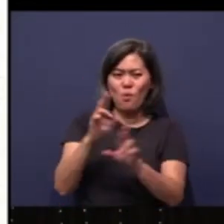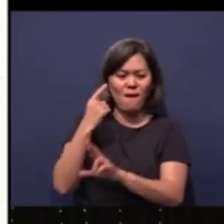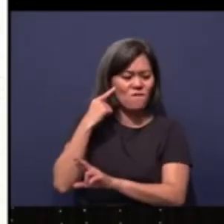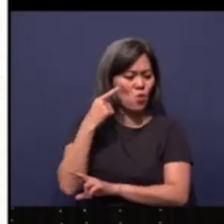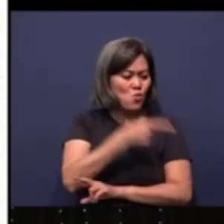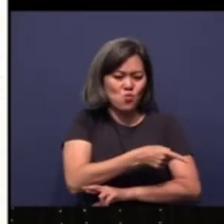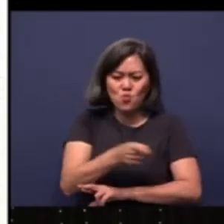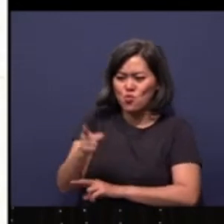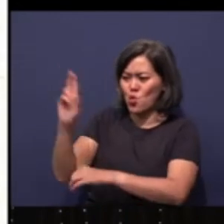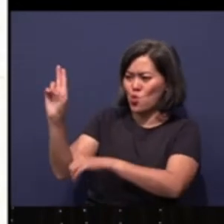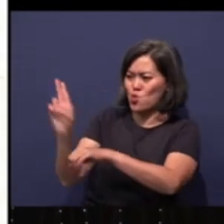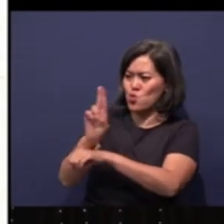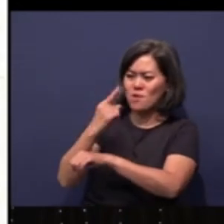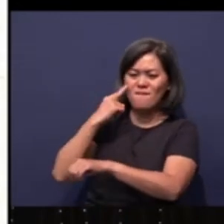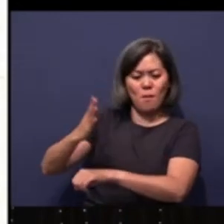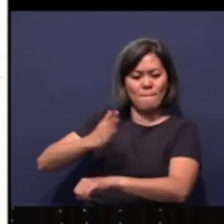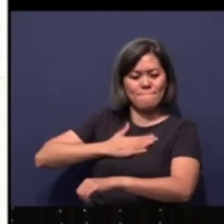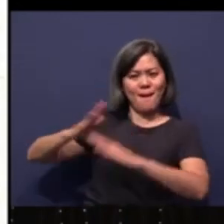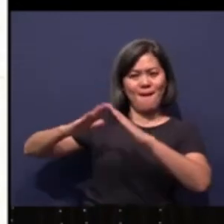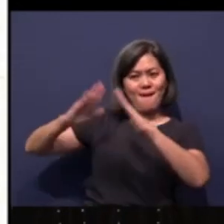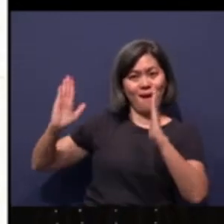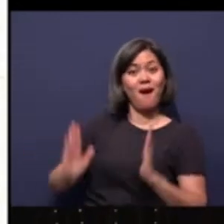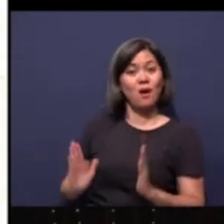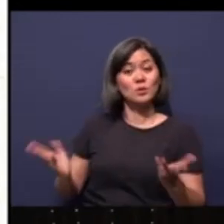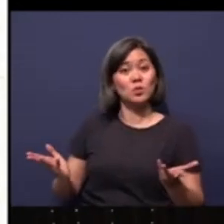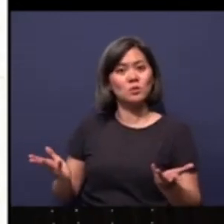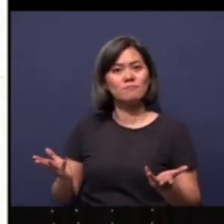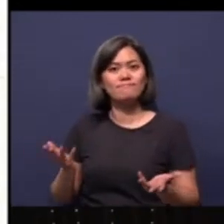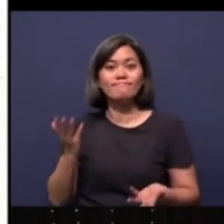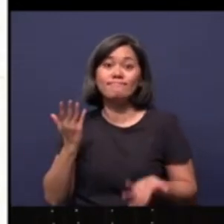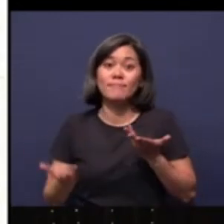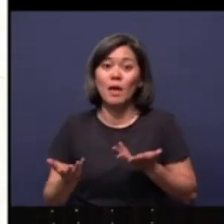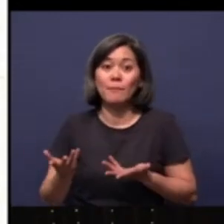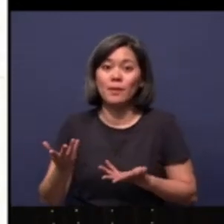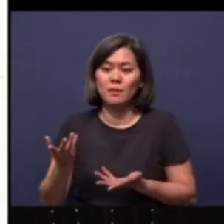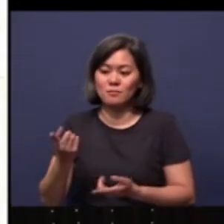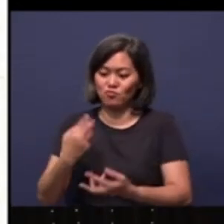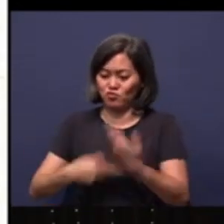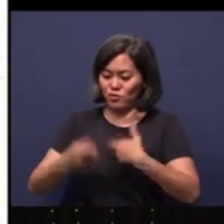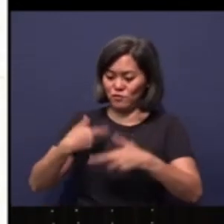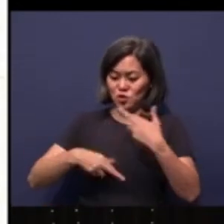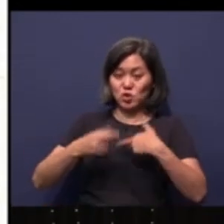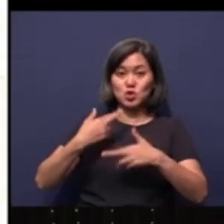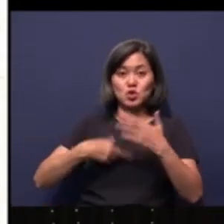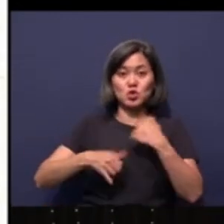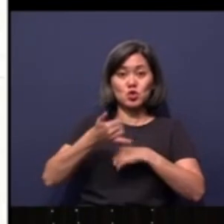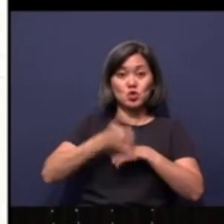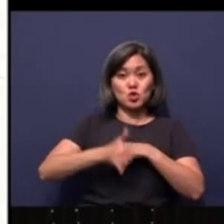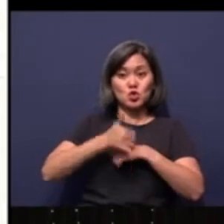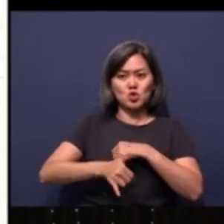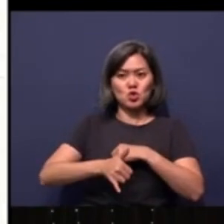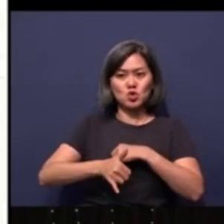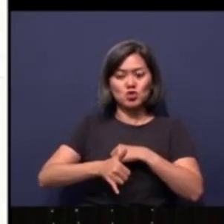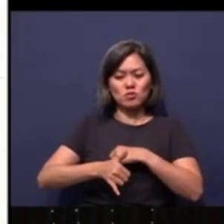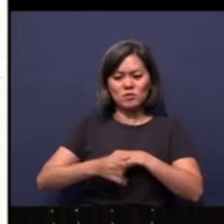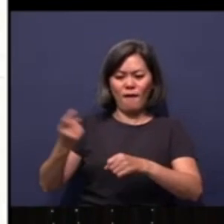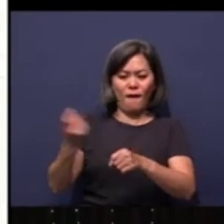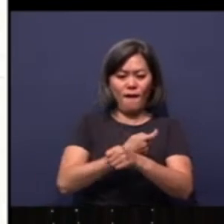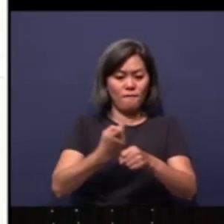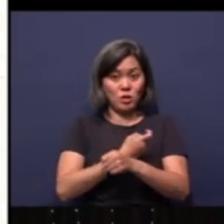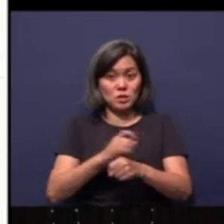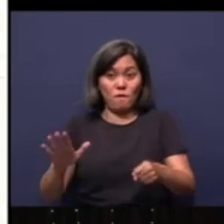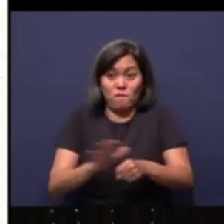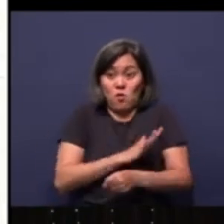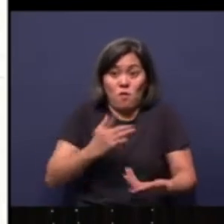use for my house. And perhaps there will be a reversal of curses. The harvests will be full.